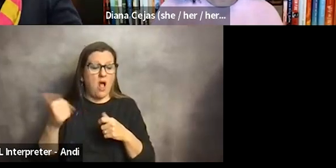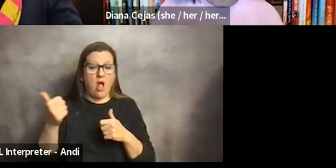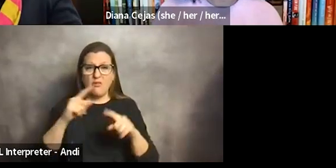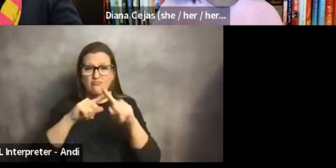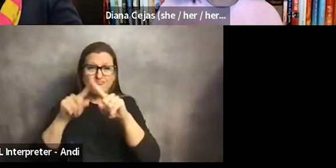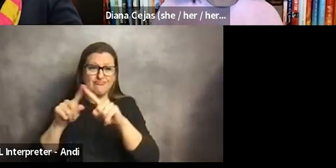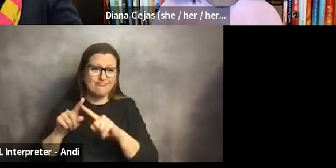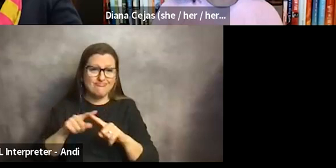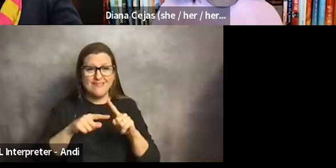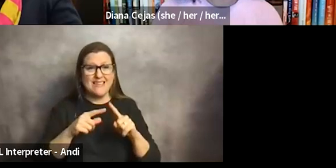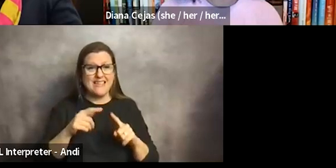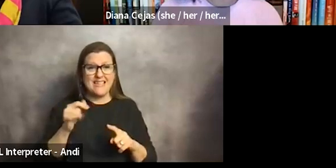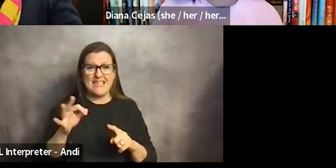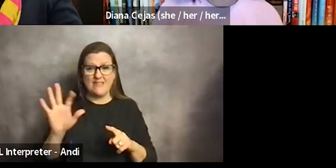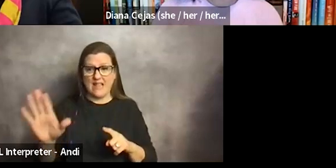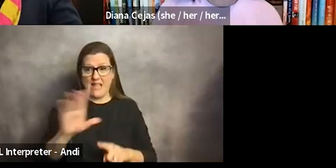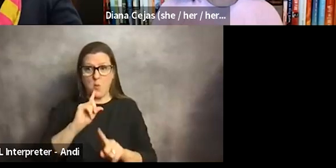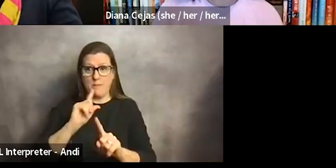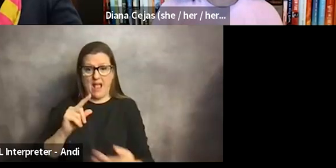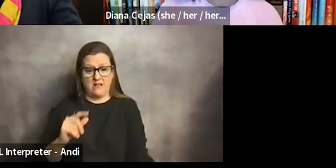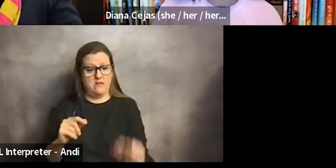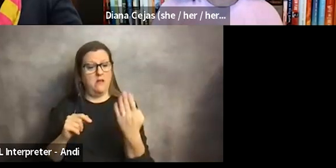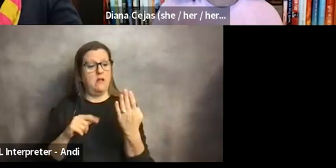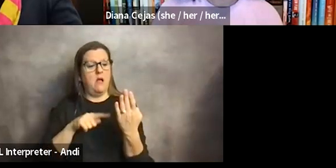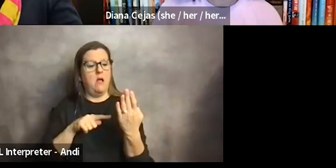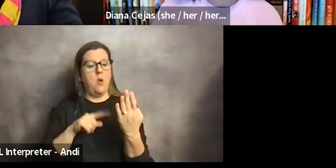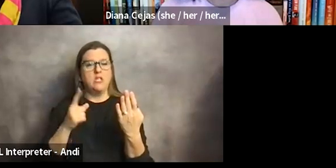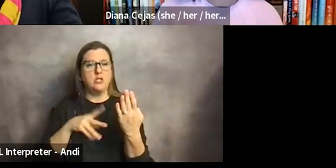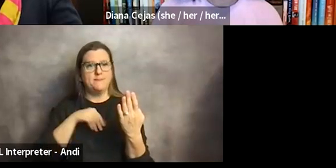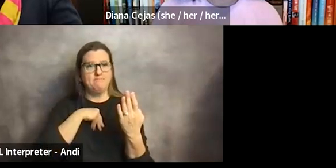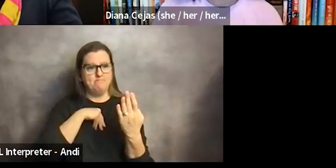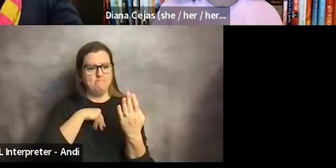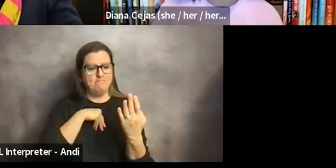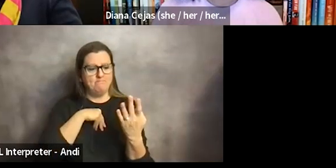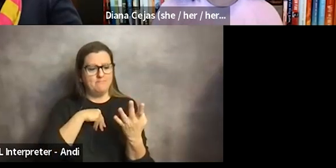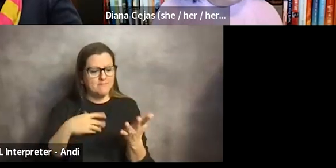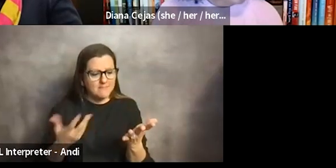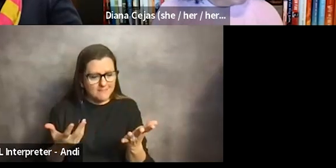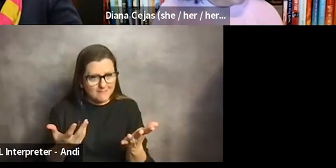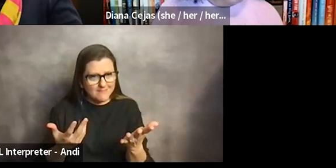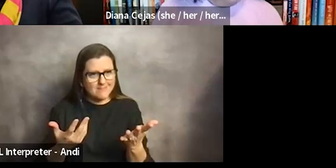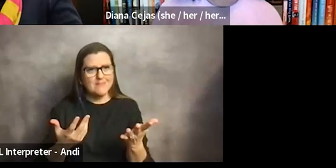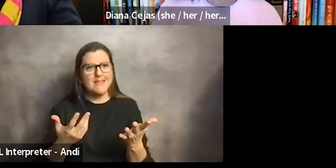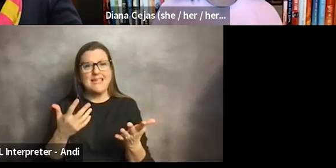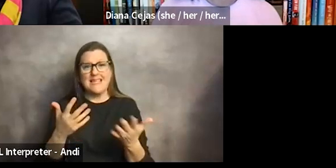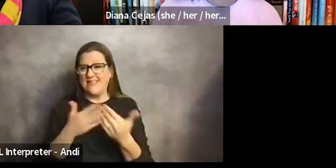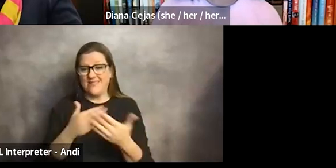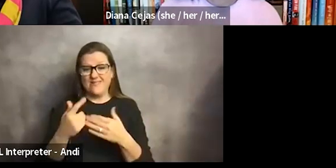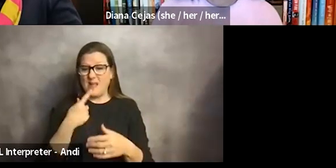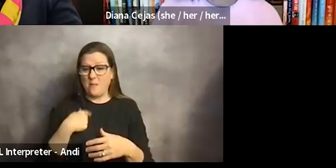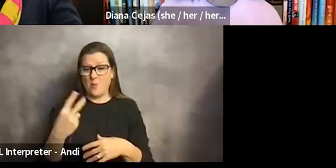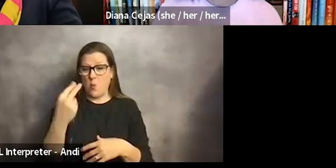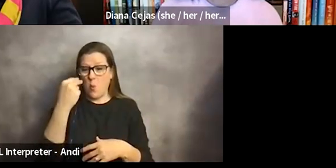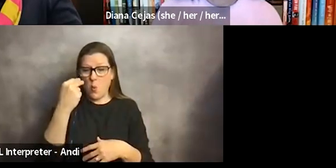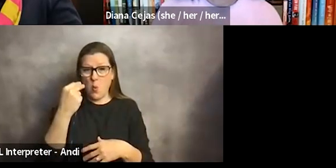things, just not being of the initial mind that, that initial denial means just